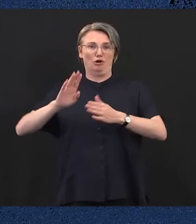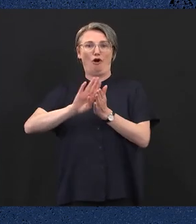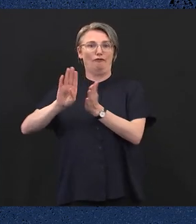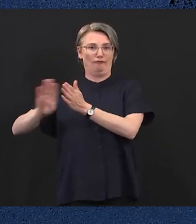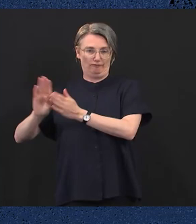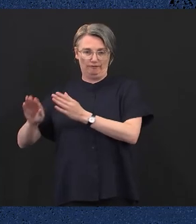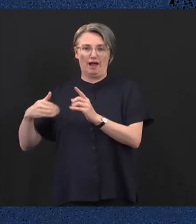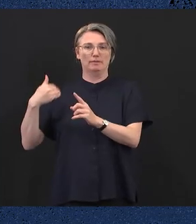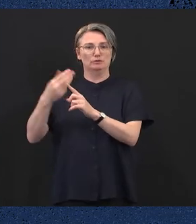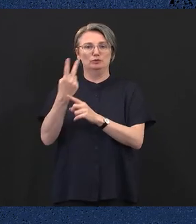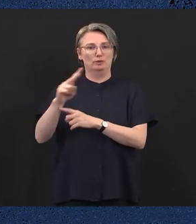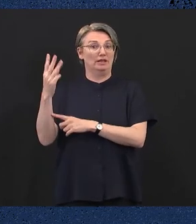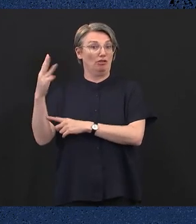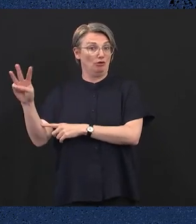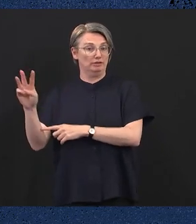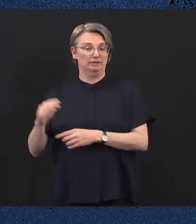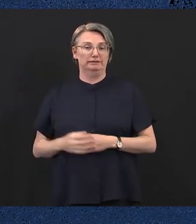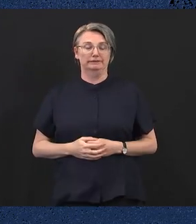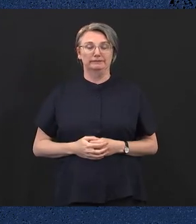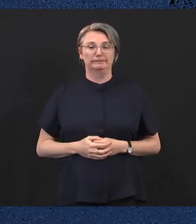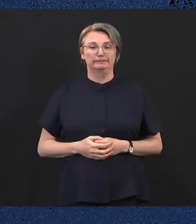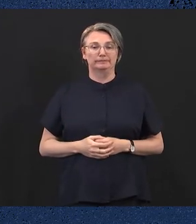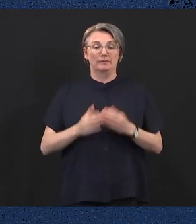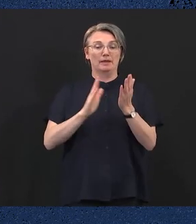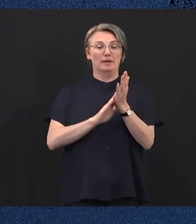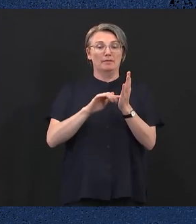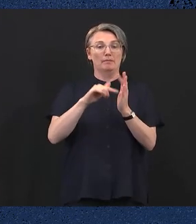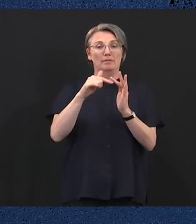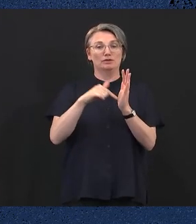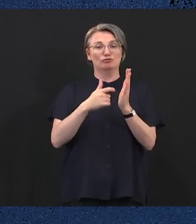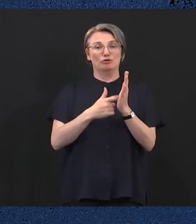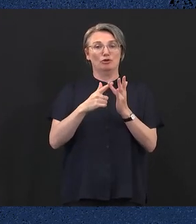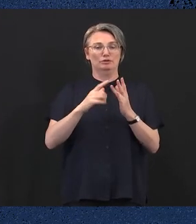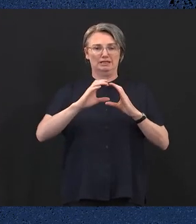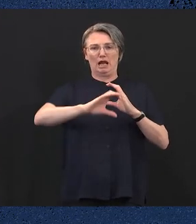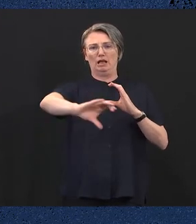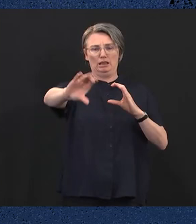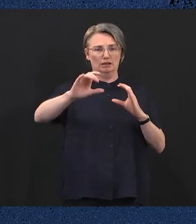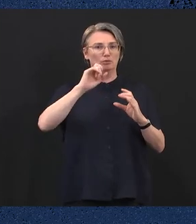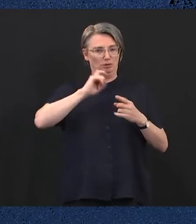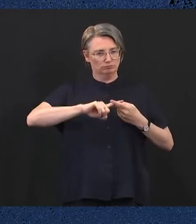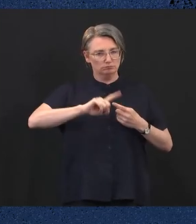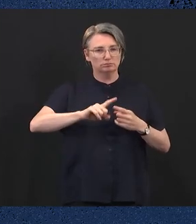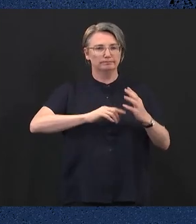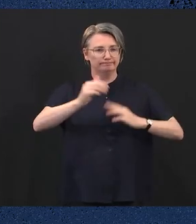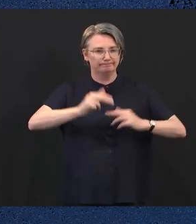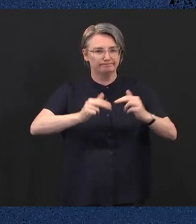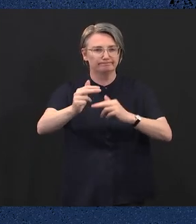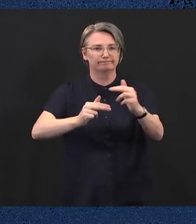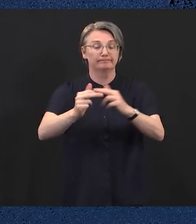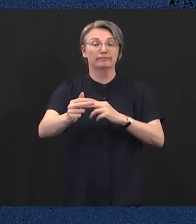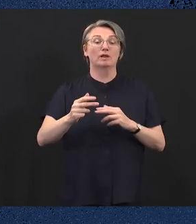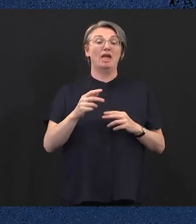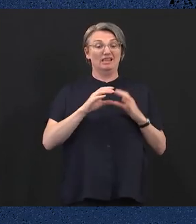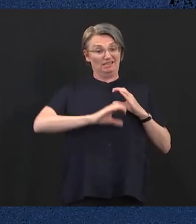Completing the metro tunnel. The government continues work on the metro tunnel, which will enable more trains to run more